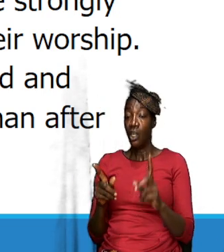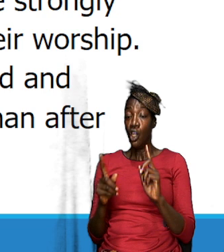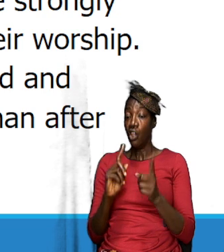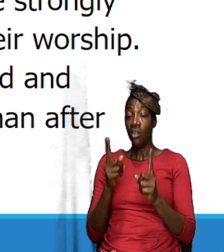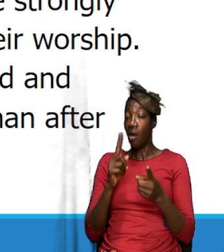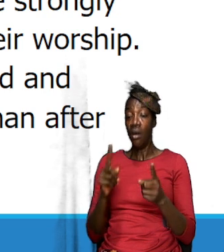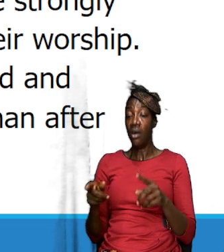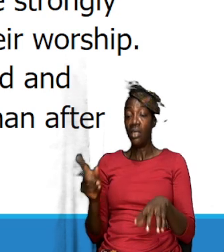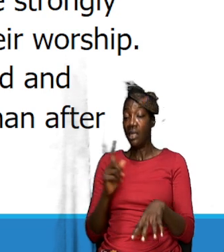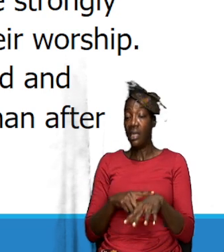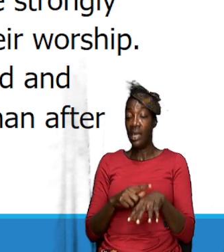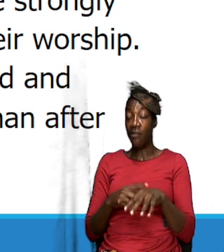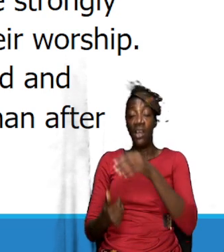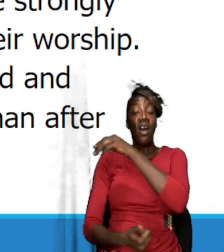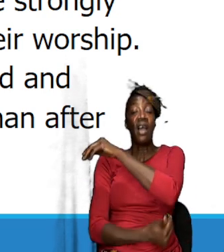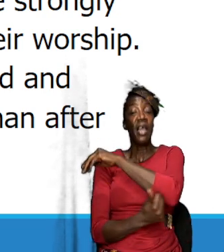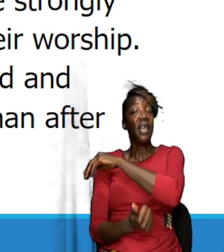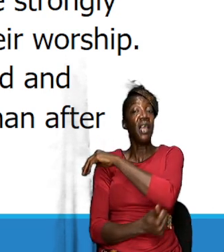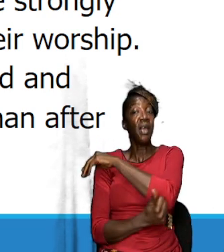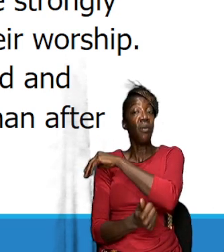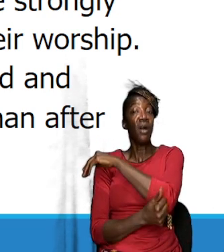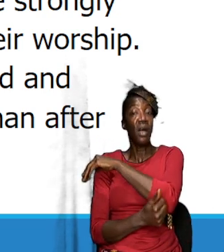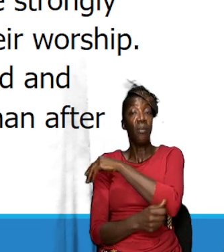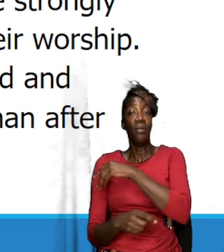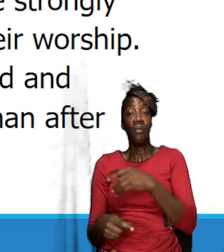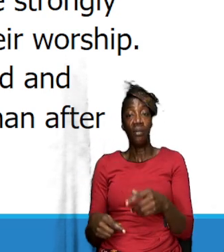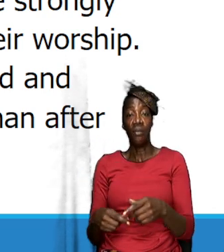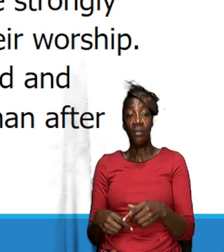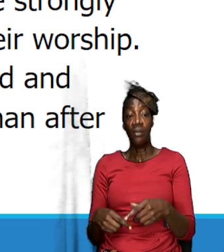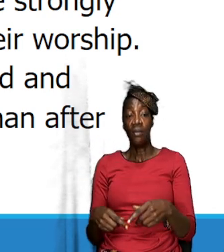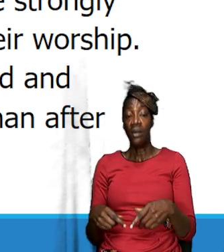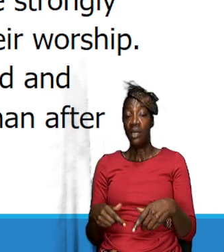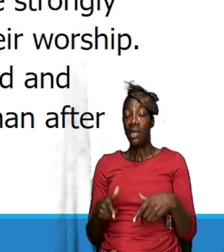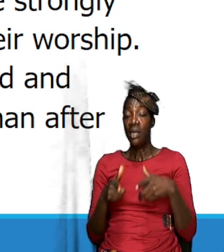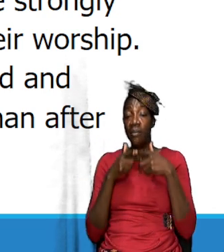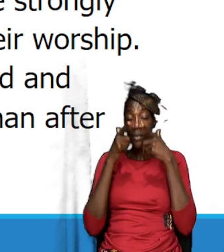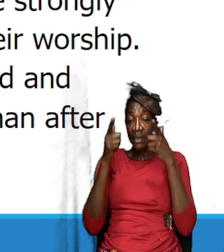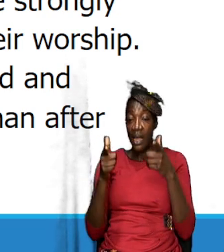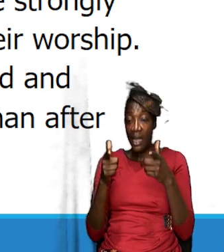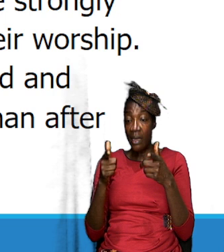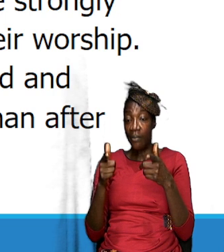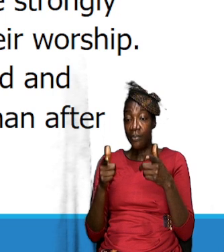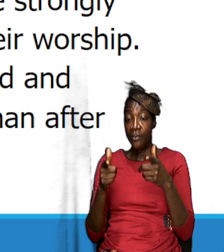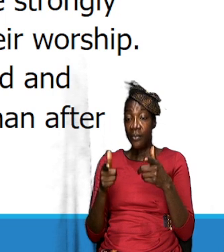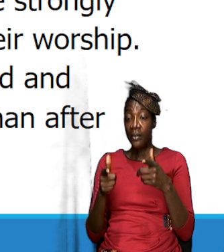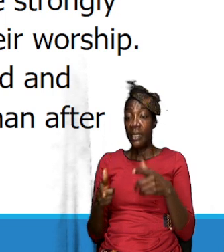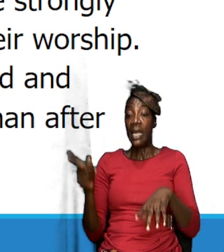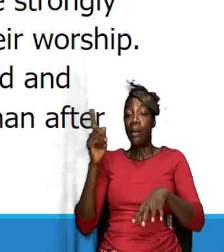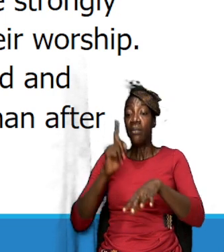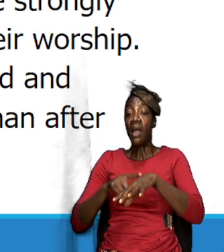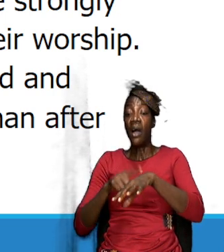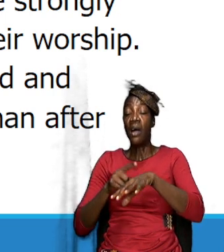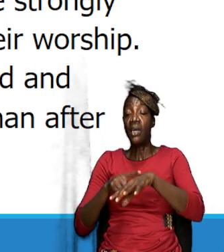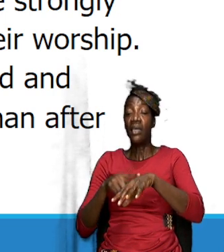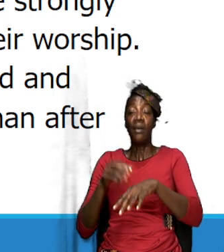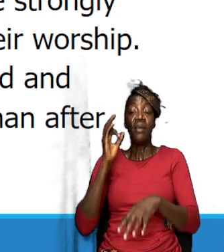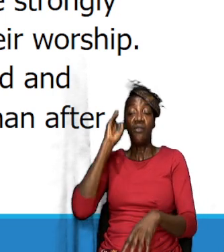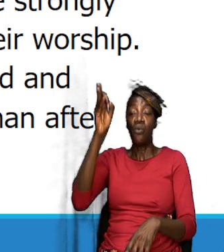point to Abraham and said look at Abraham for true worship but he was pointing to a time in the future it